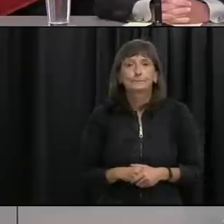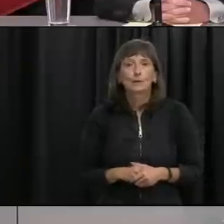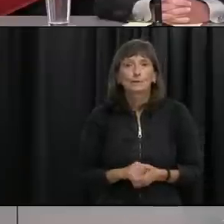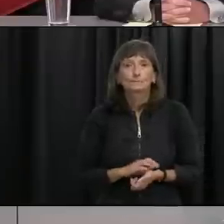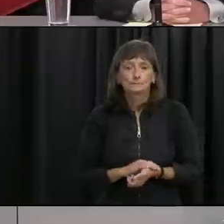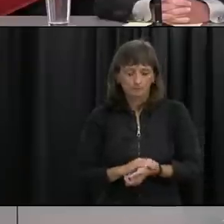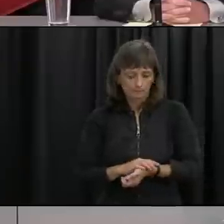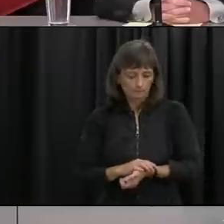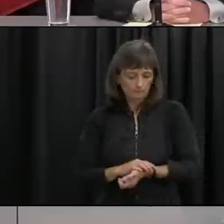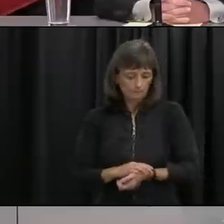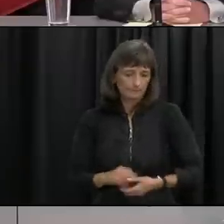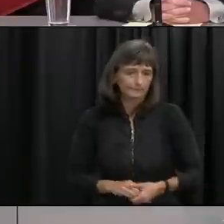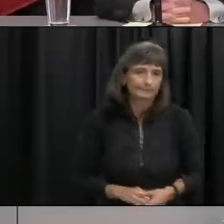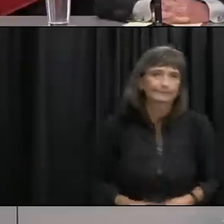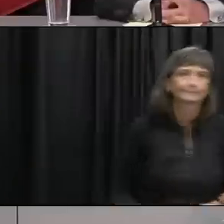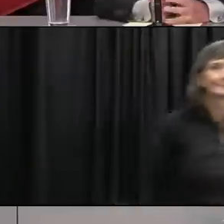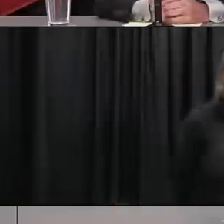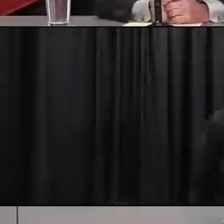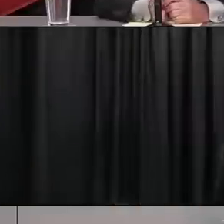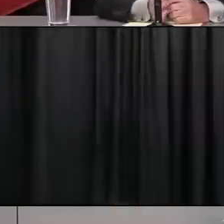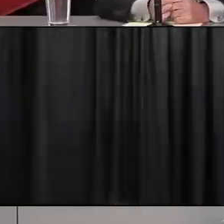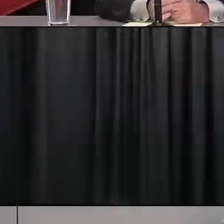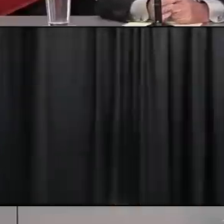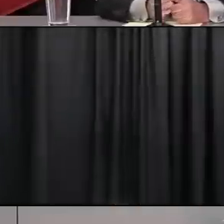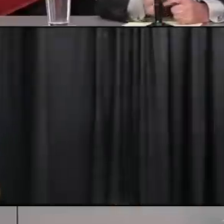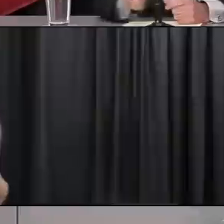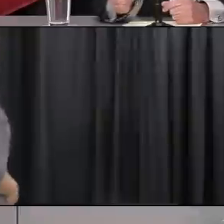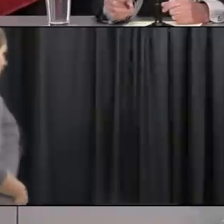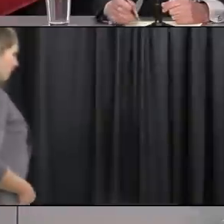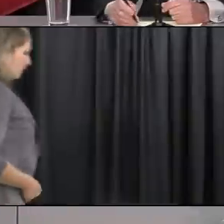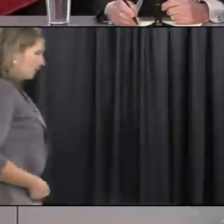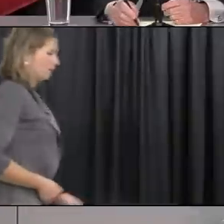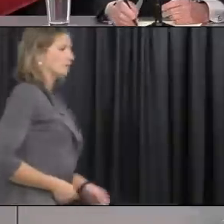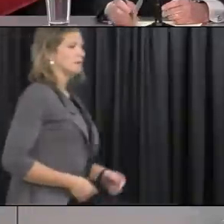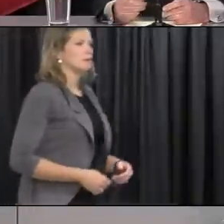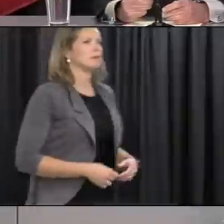our next questions are from peter jackson of the telegram please go ahead